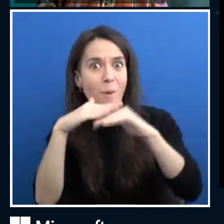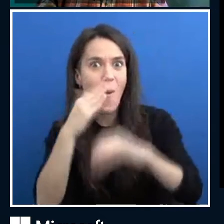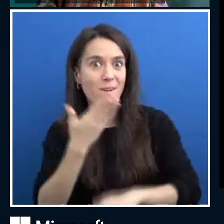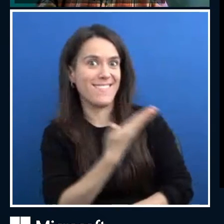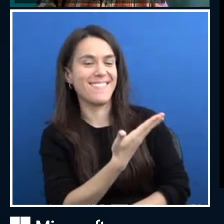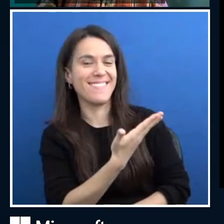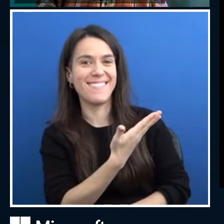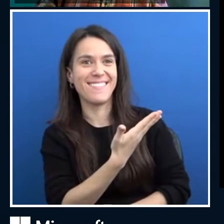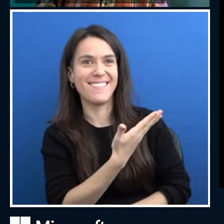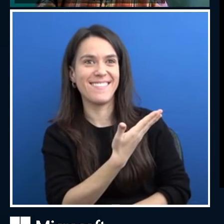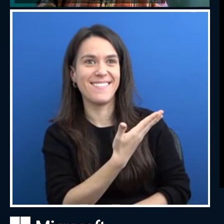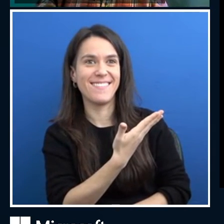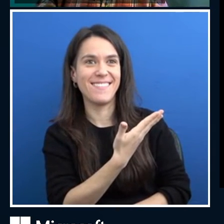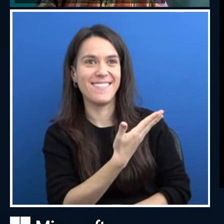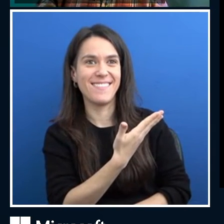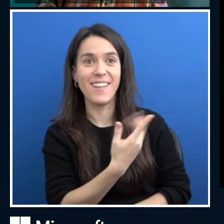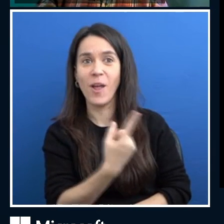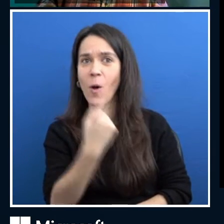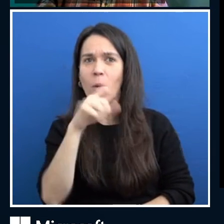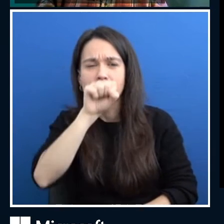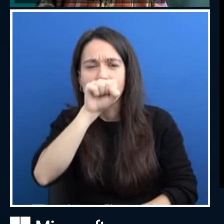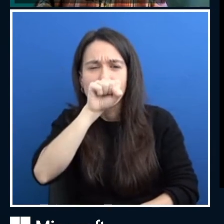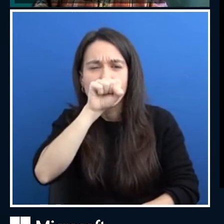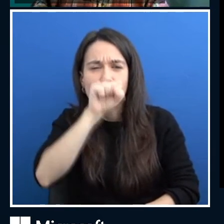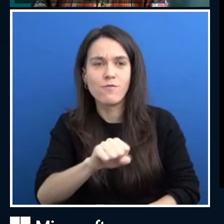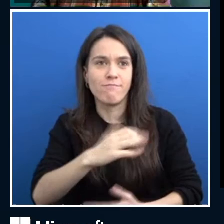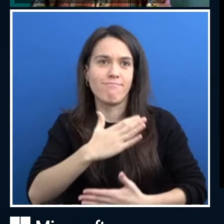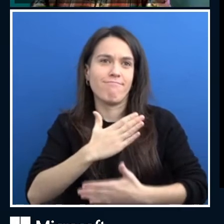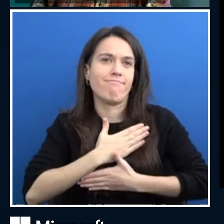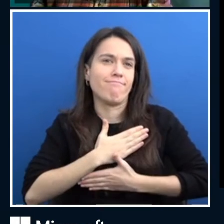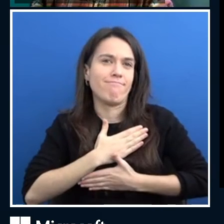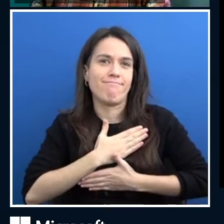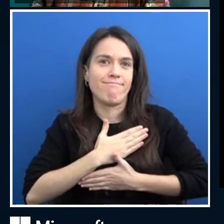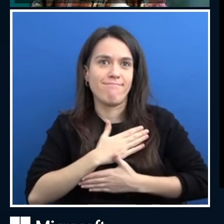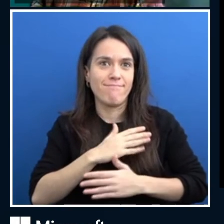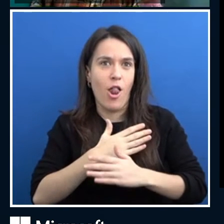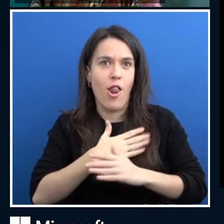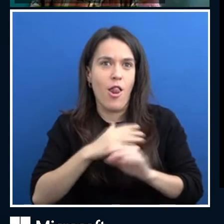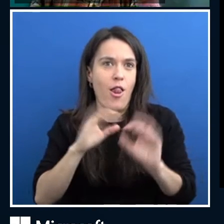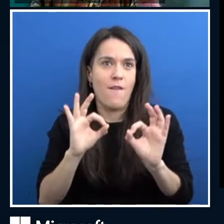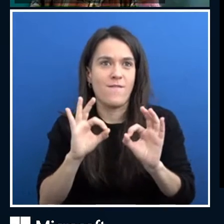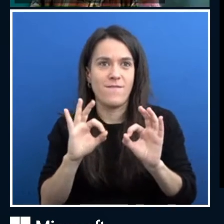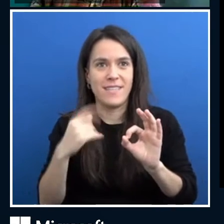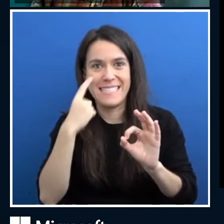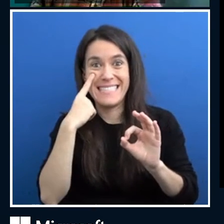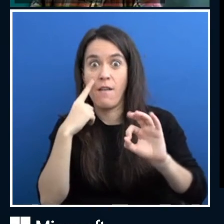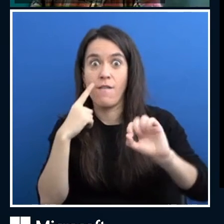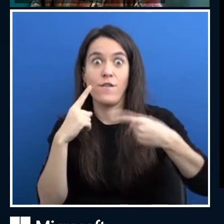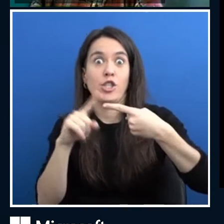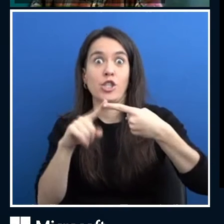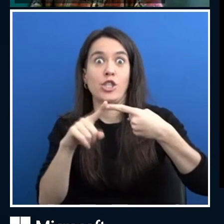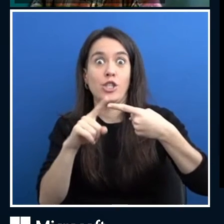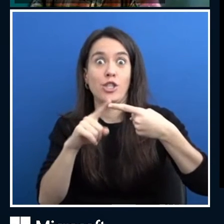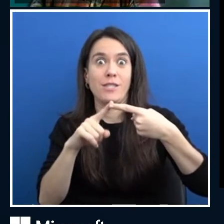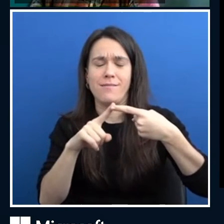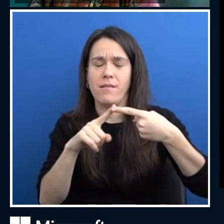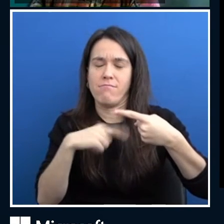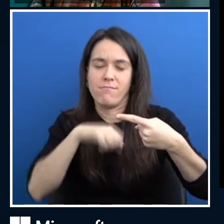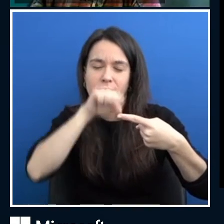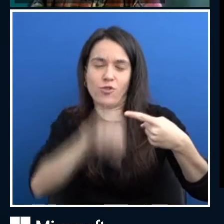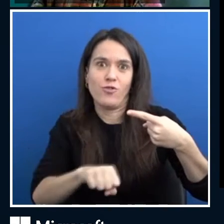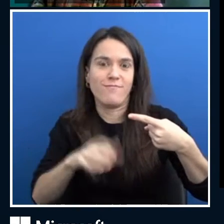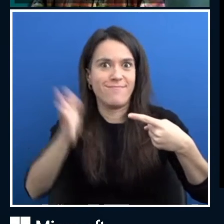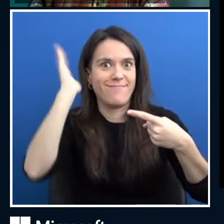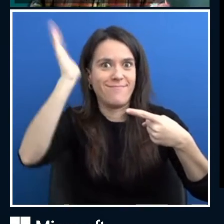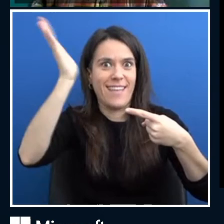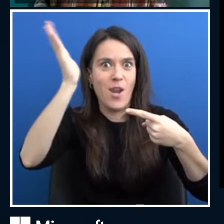responsible AI talks is The Trouble with Bias, that top one. Um, it was at a keynote at a research conference and it